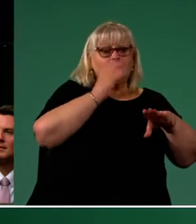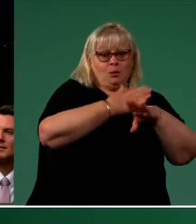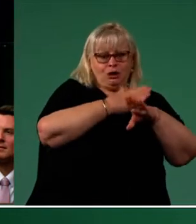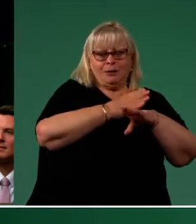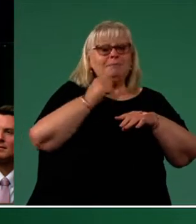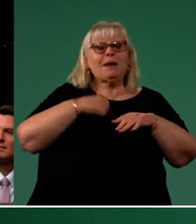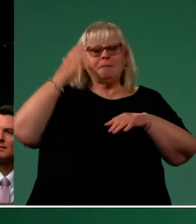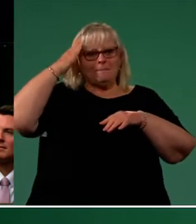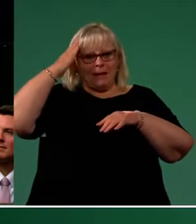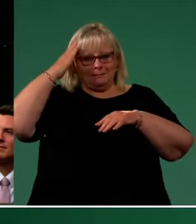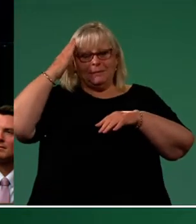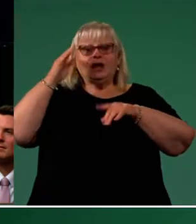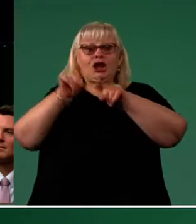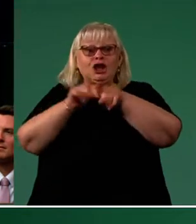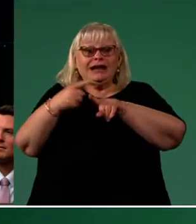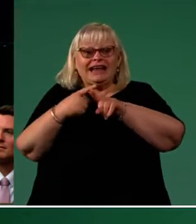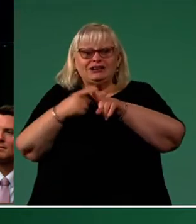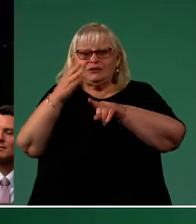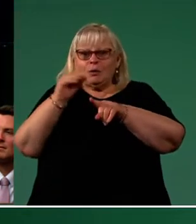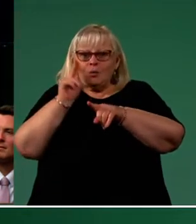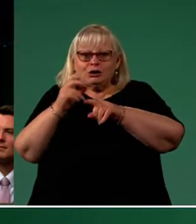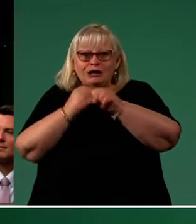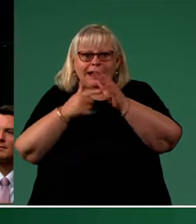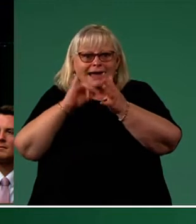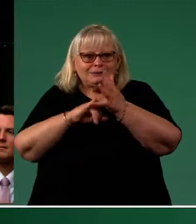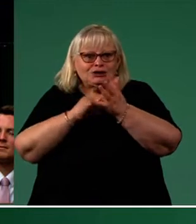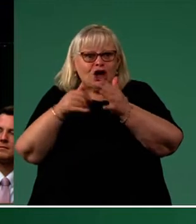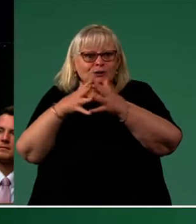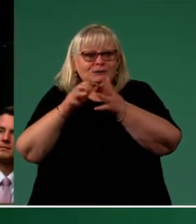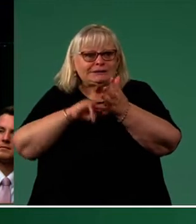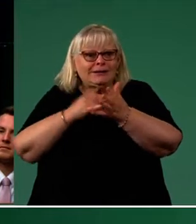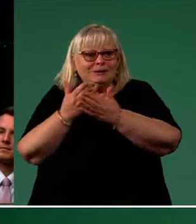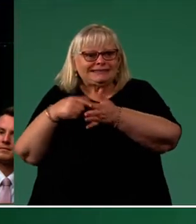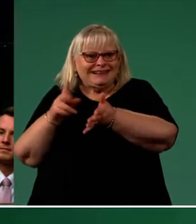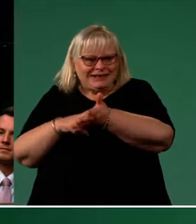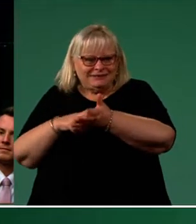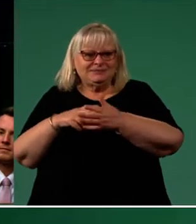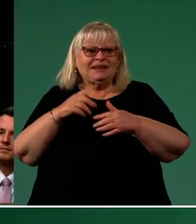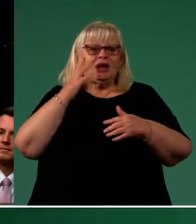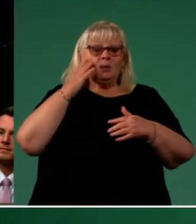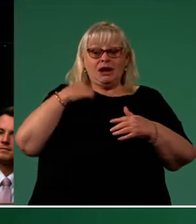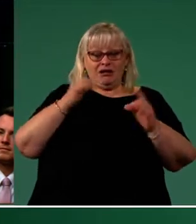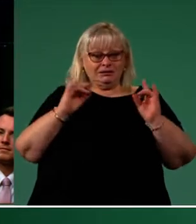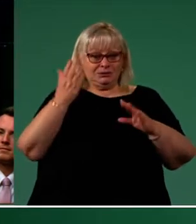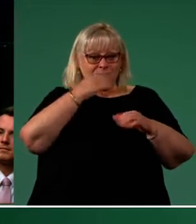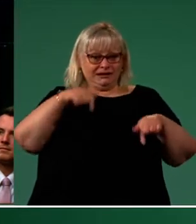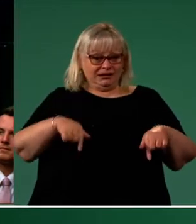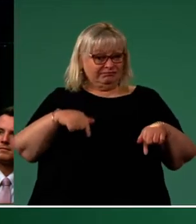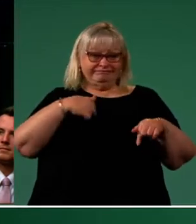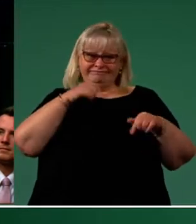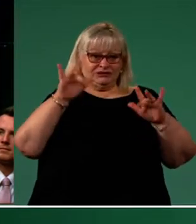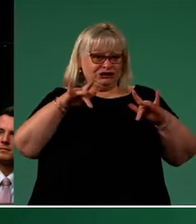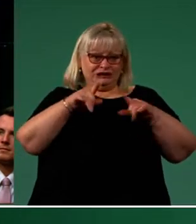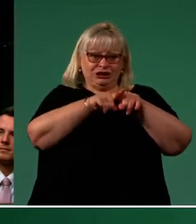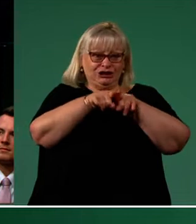learned how to speak English by watching game shows on TV. And now I was born here when I started school, I'm told I didn't know a word of